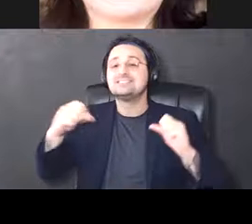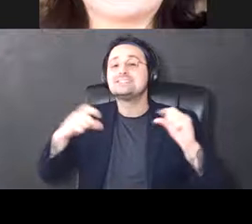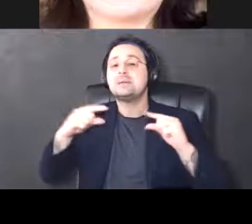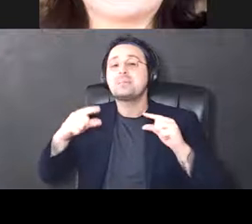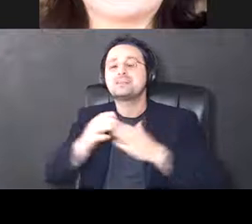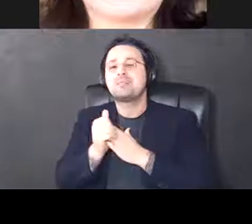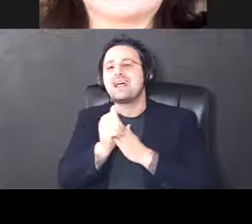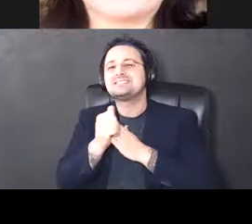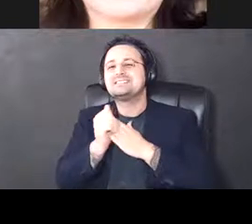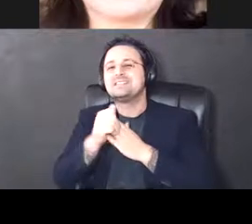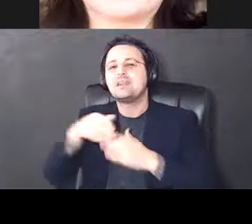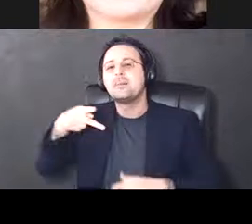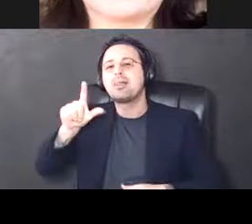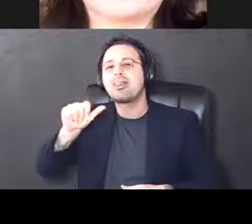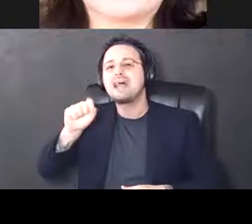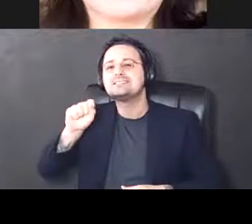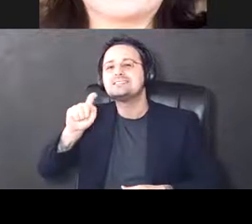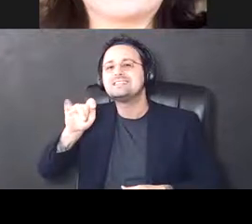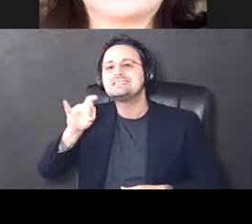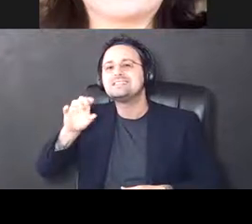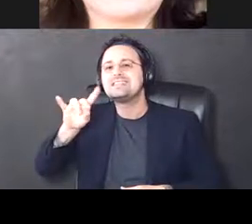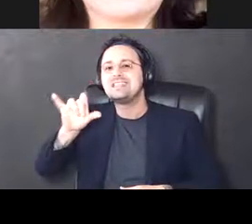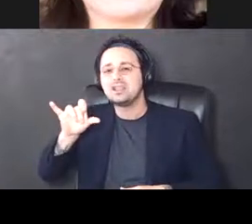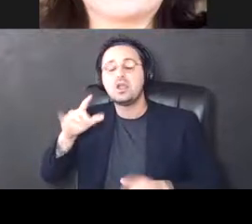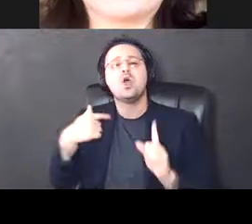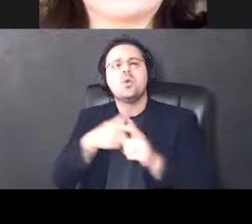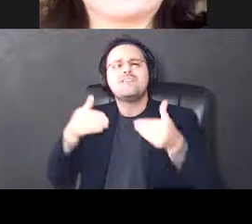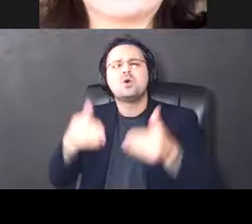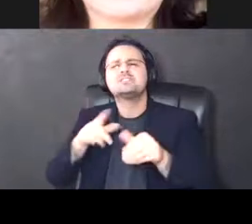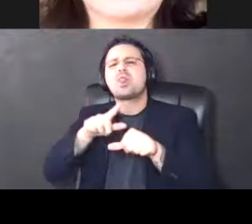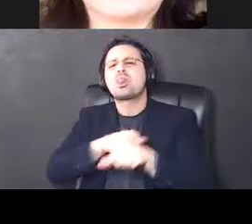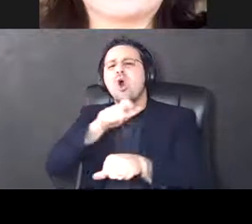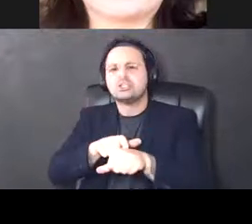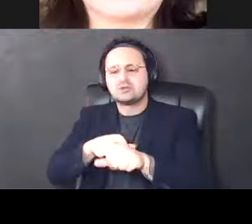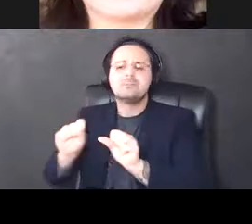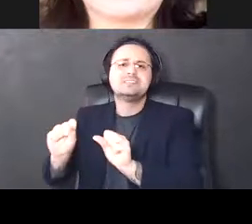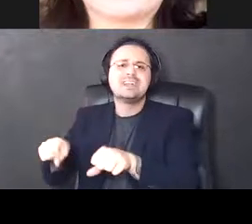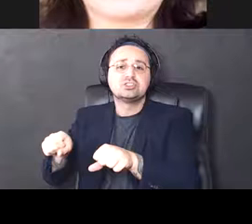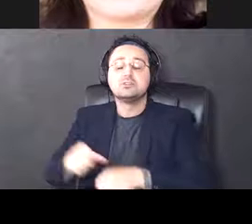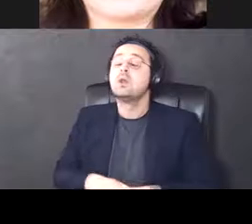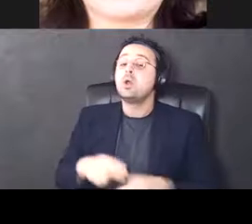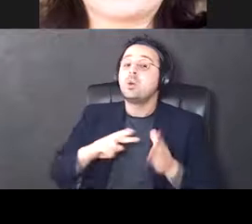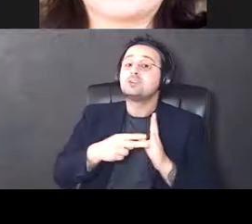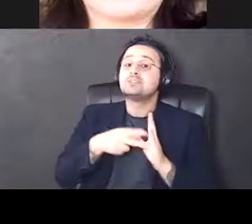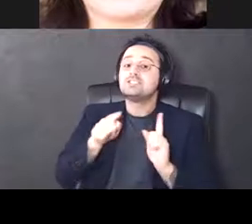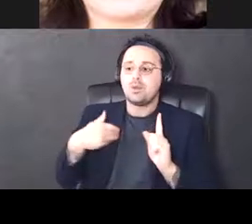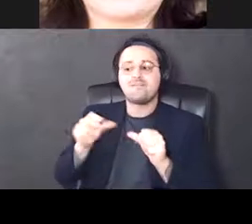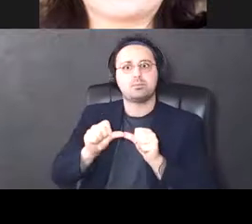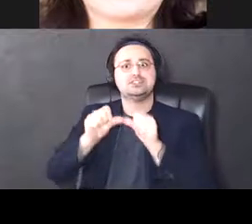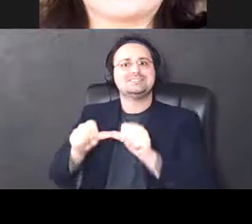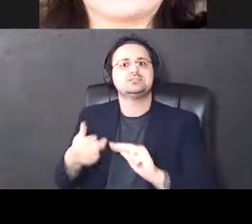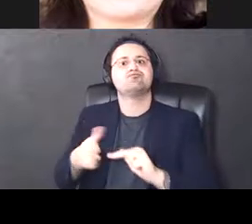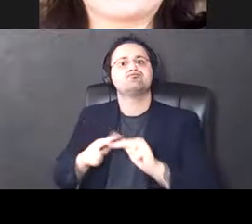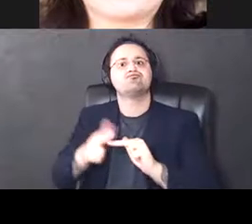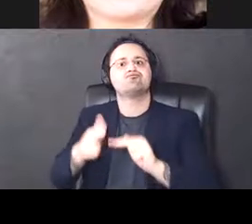underlies learning and memory. And we particularly focus on long-term potentiation, which is the idea that you get a persistent increase in the